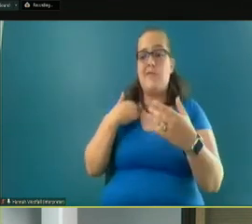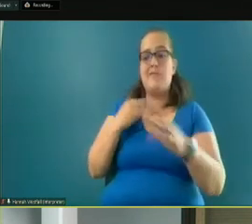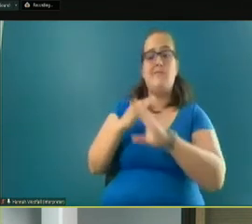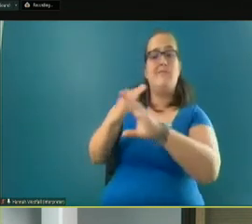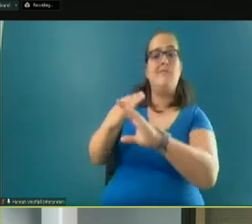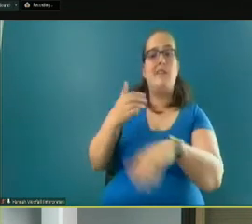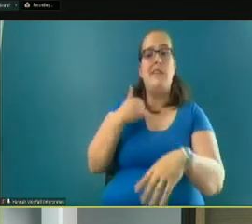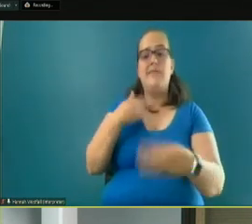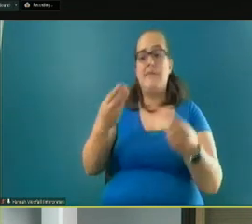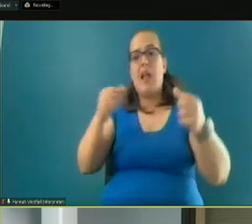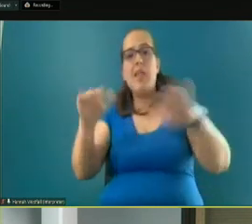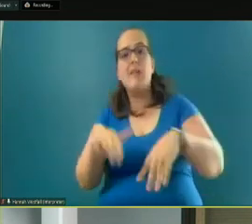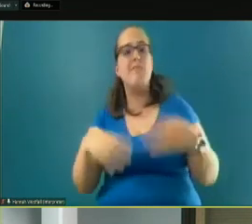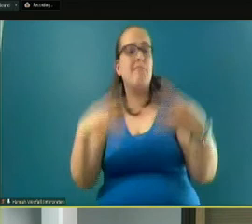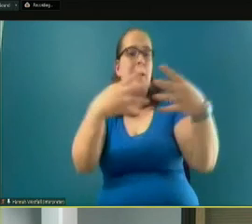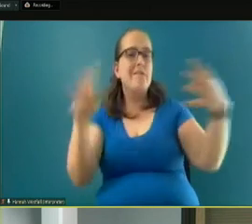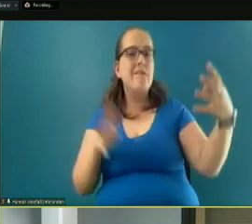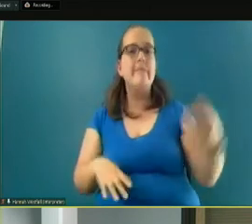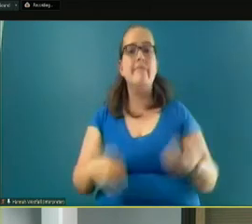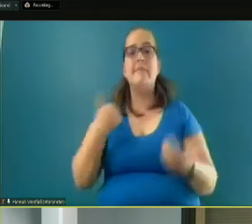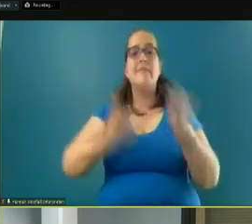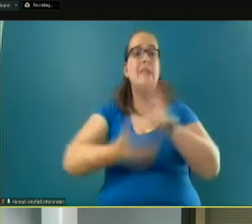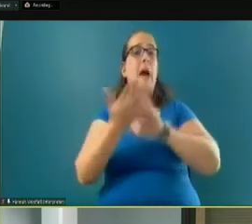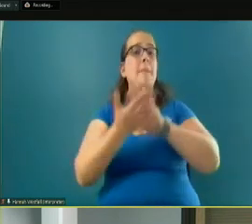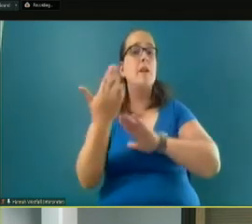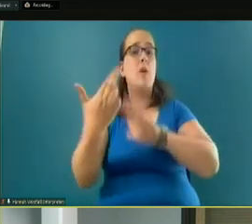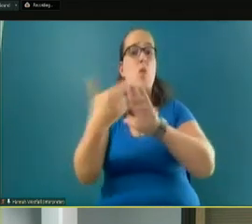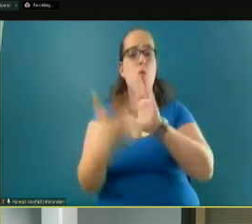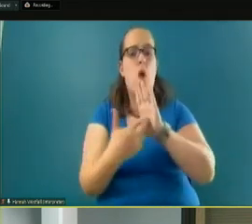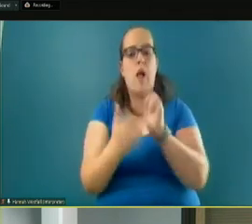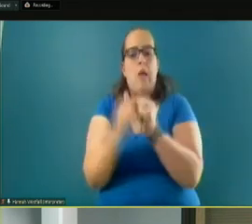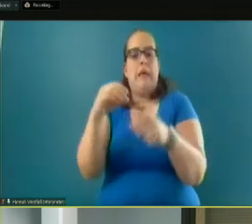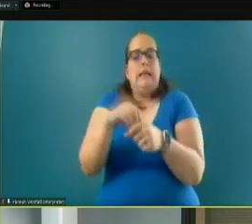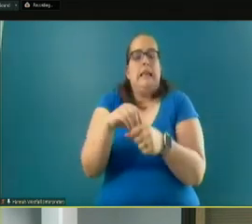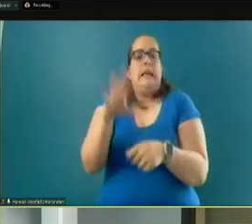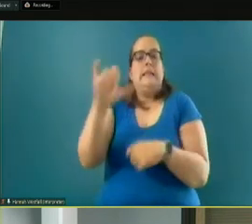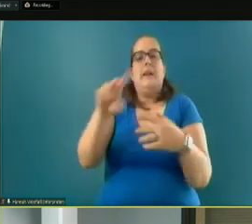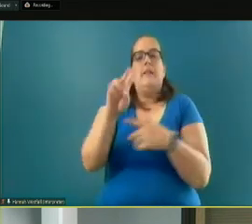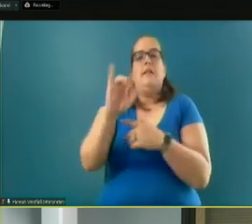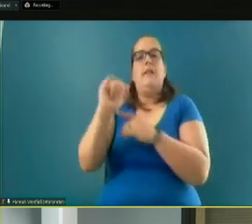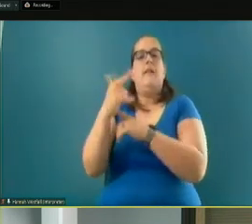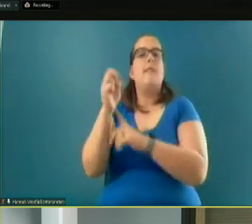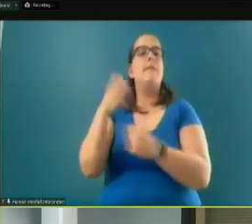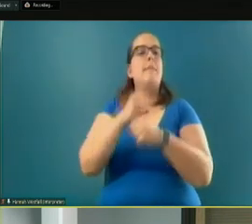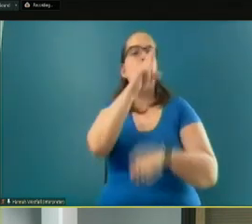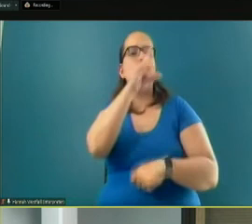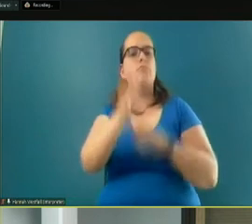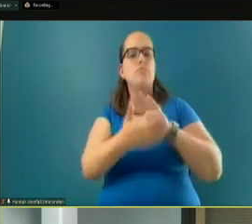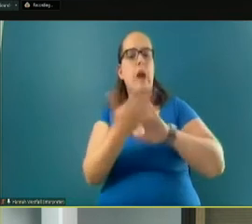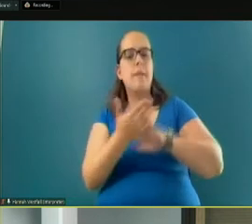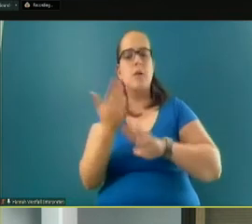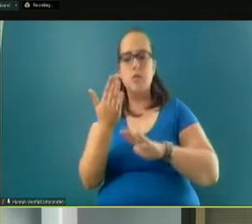fencing? Are there operating rules within the Bend Village to make sure that the operations are conducive? Because